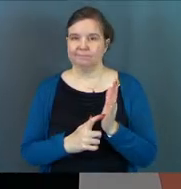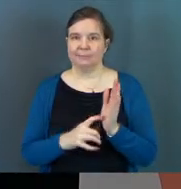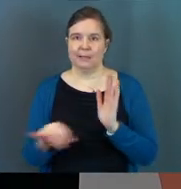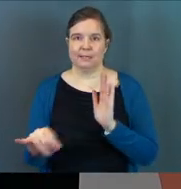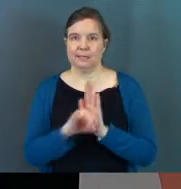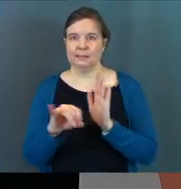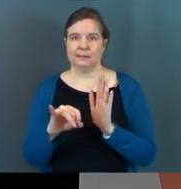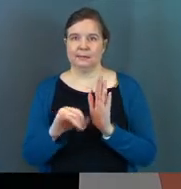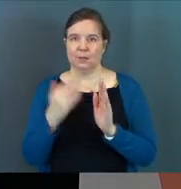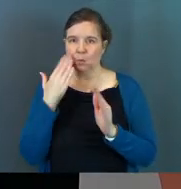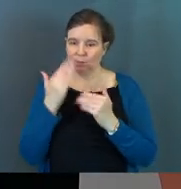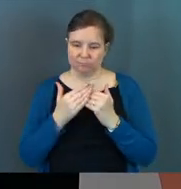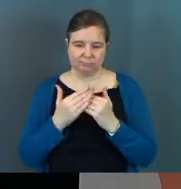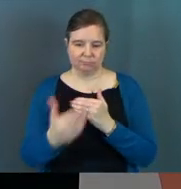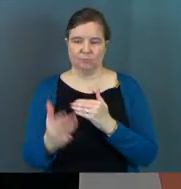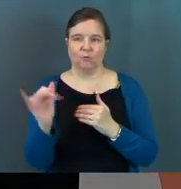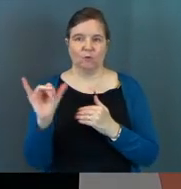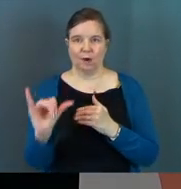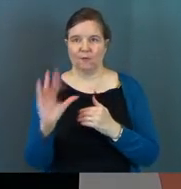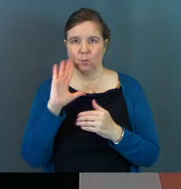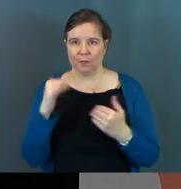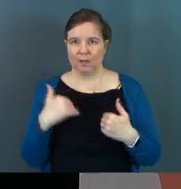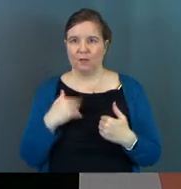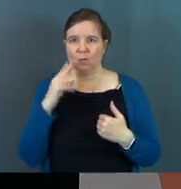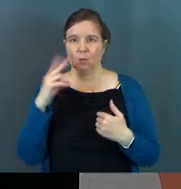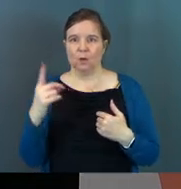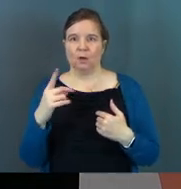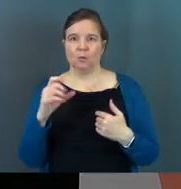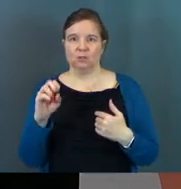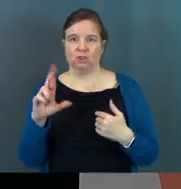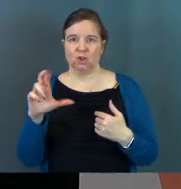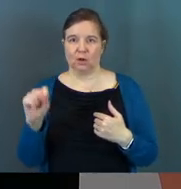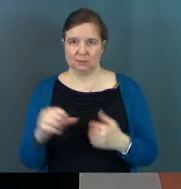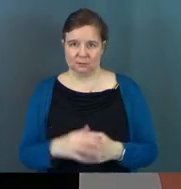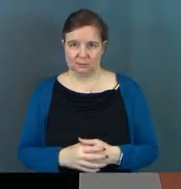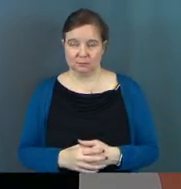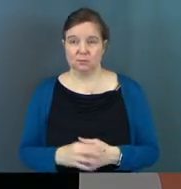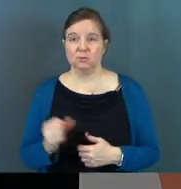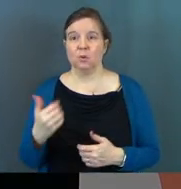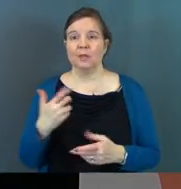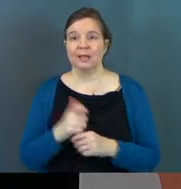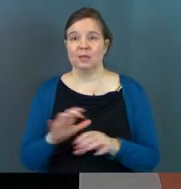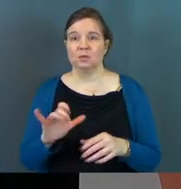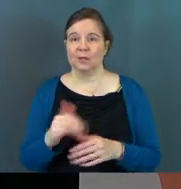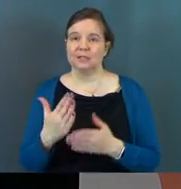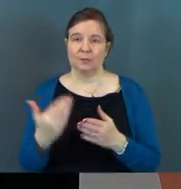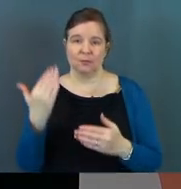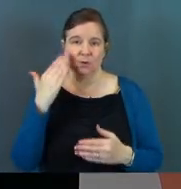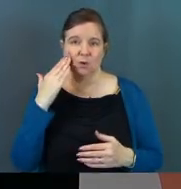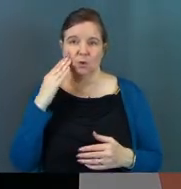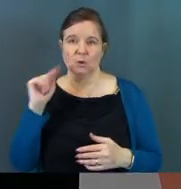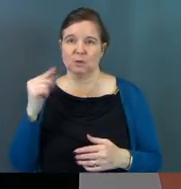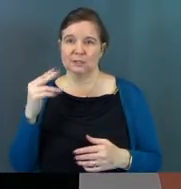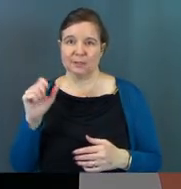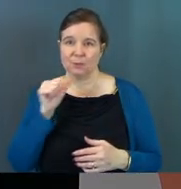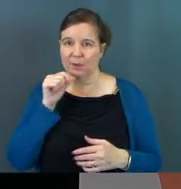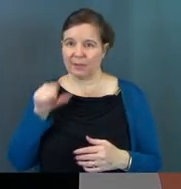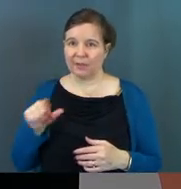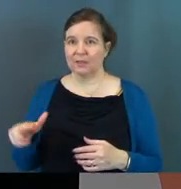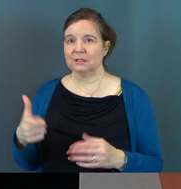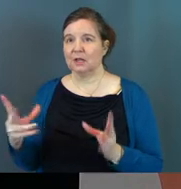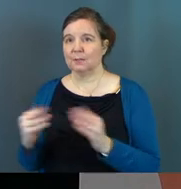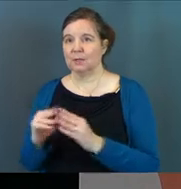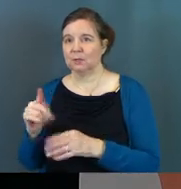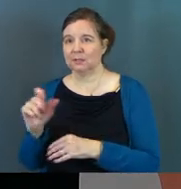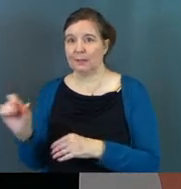distinguishing identity to us. We'll look for the one with the scars. And so they got to do that. And some of you guys know Thomas wasn't there. And then there's